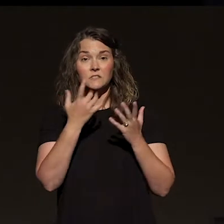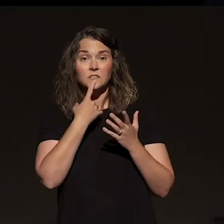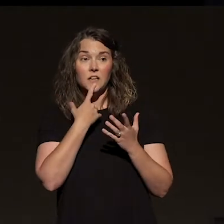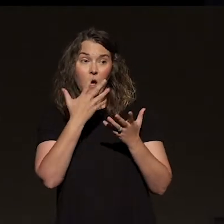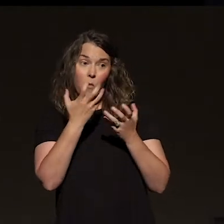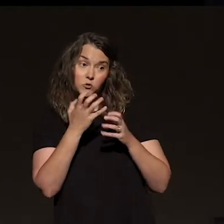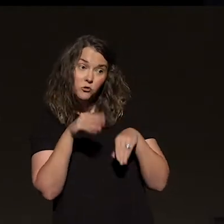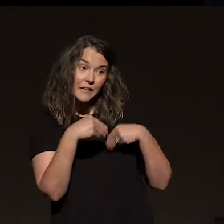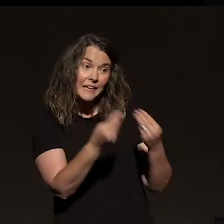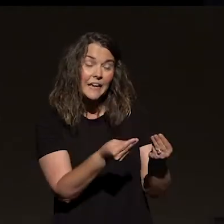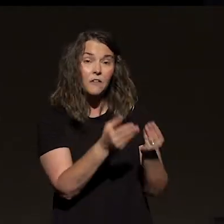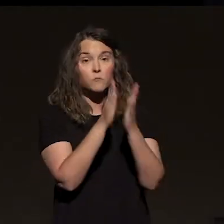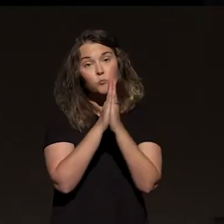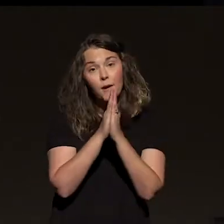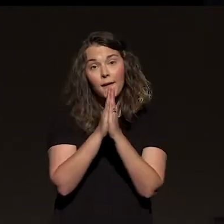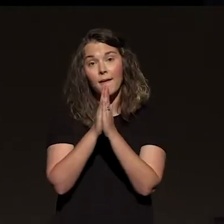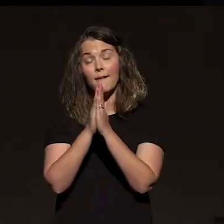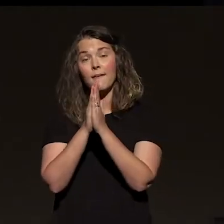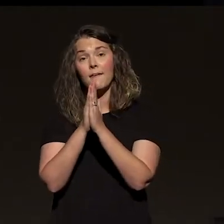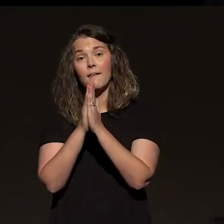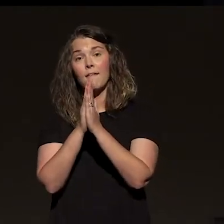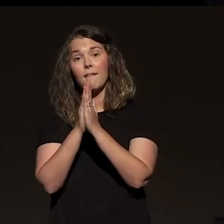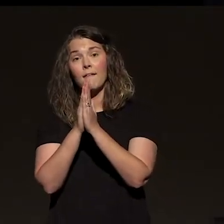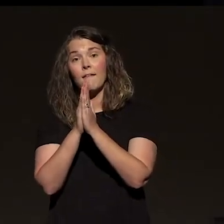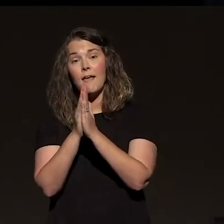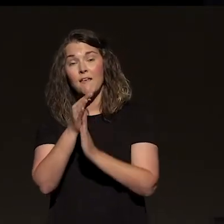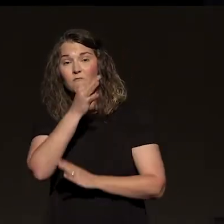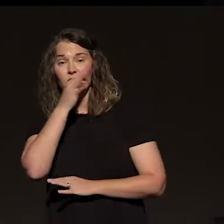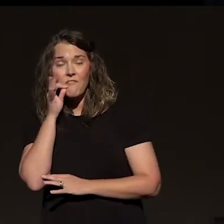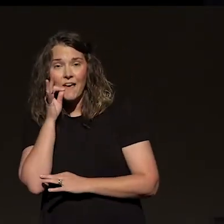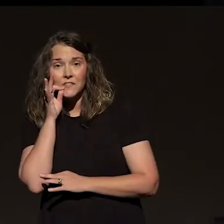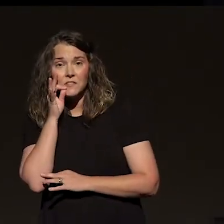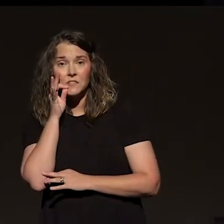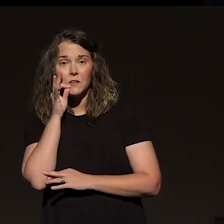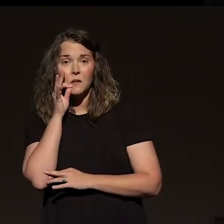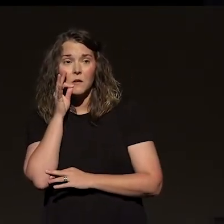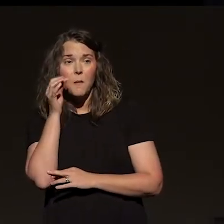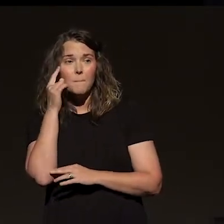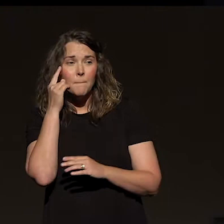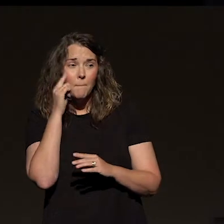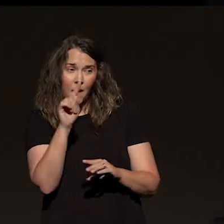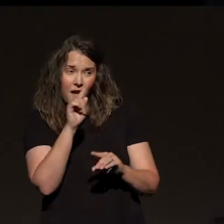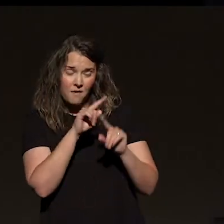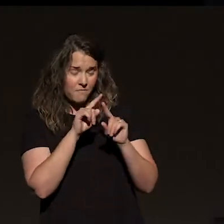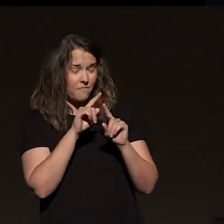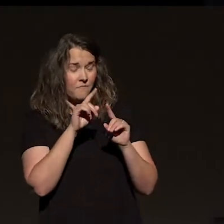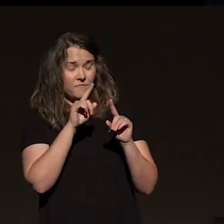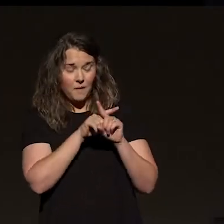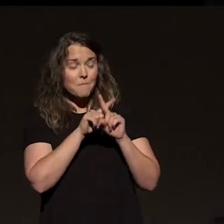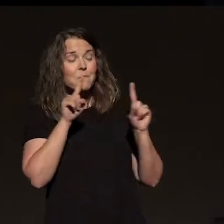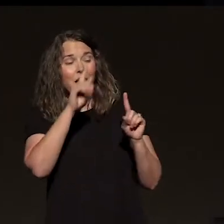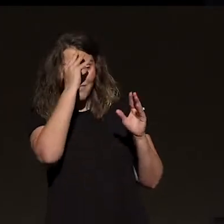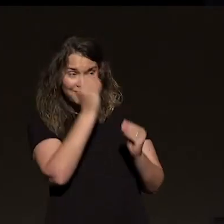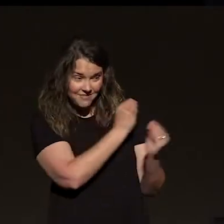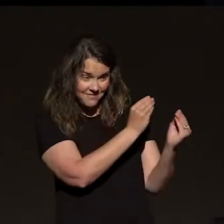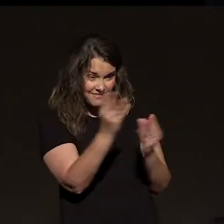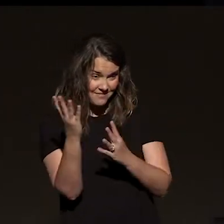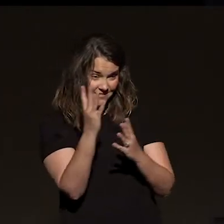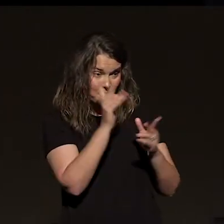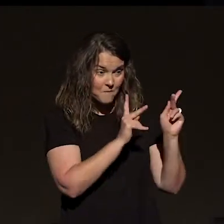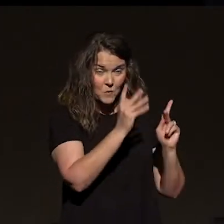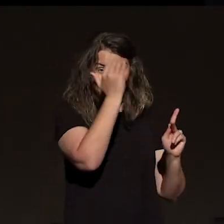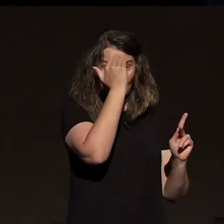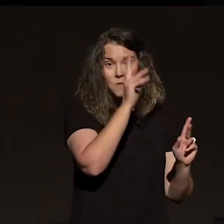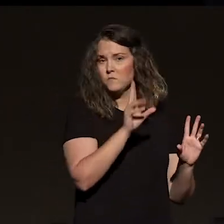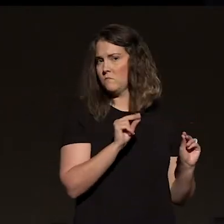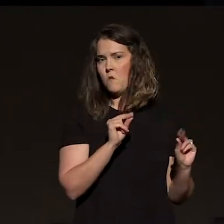to know when you're doing it. You're doing it for God, not for people. Jesus said, when it comes to money, you got to know you can't serve God and